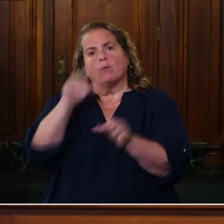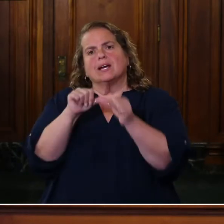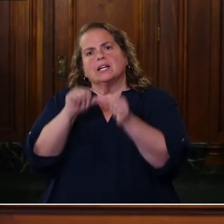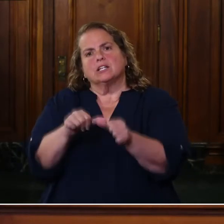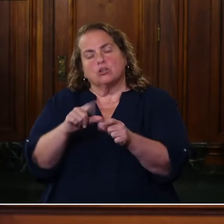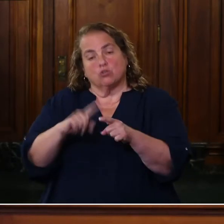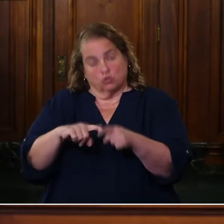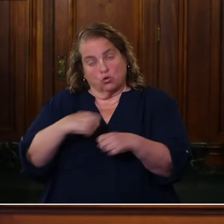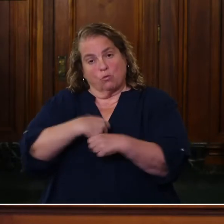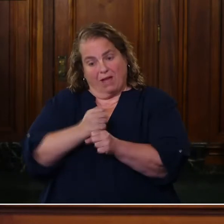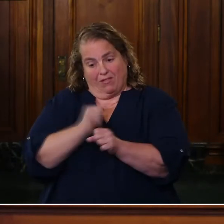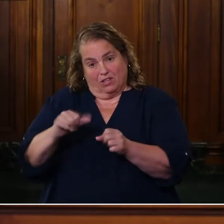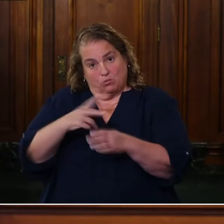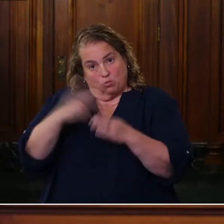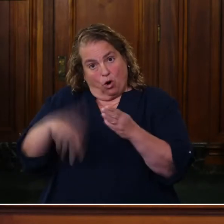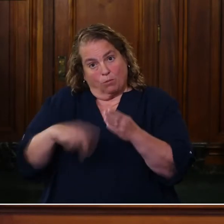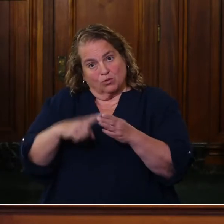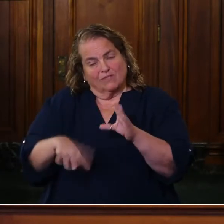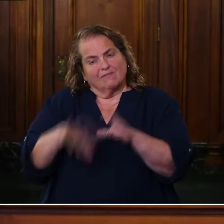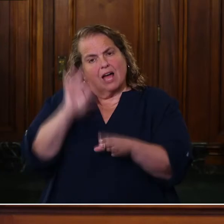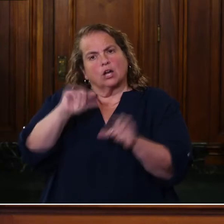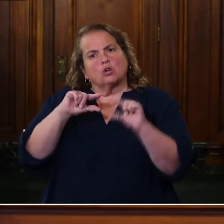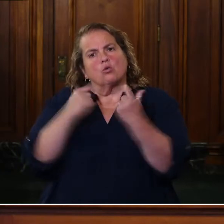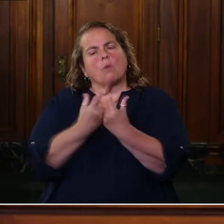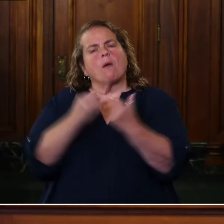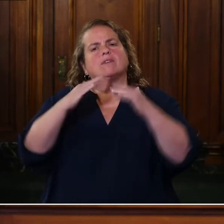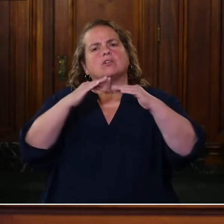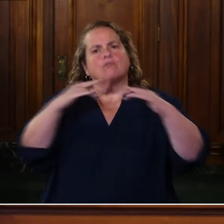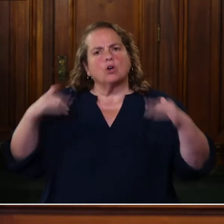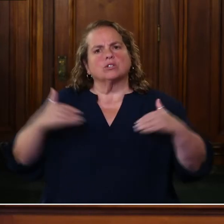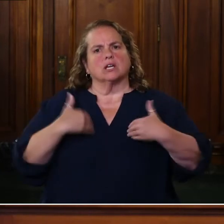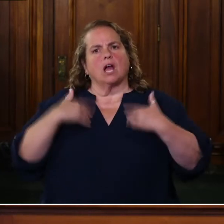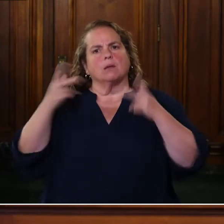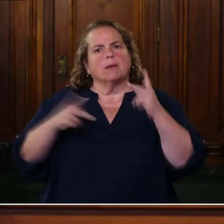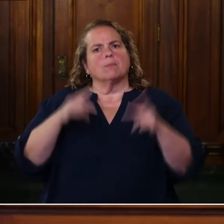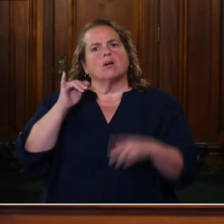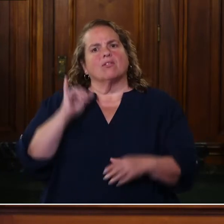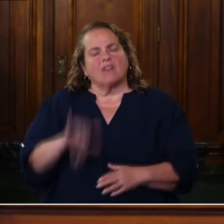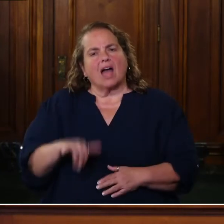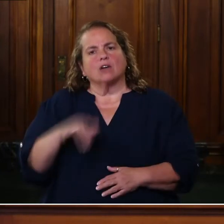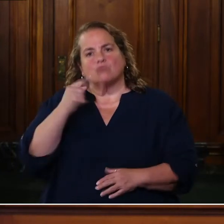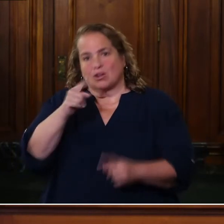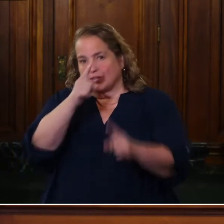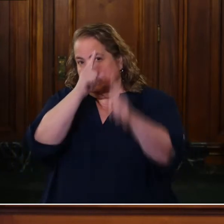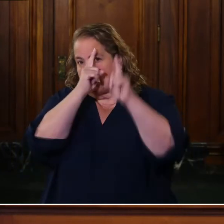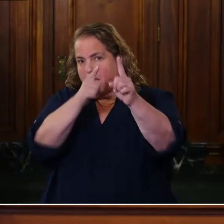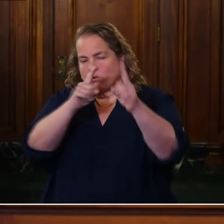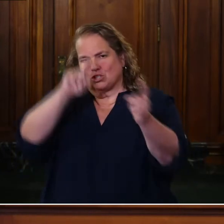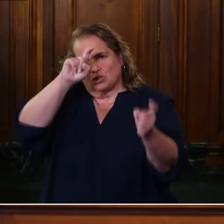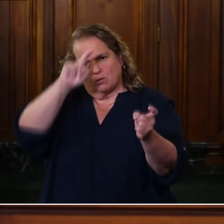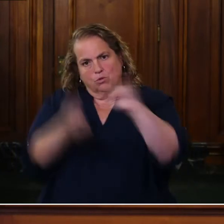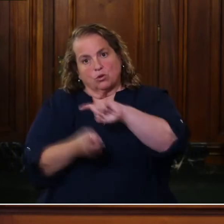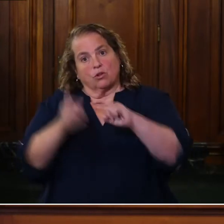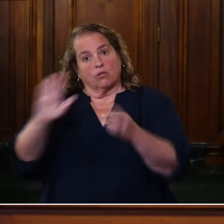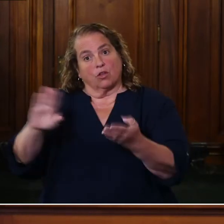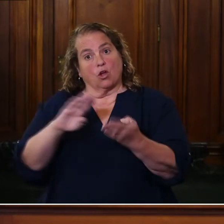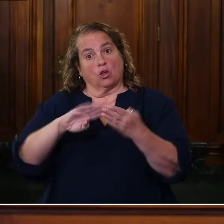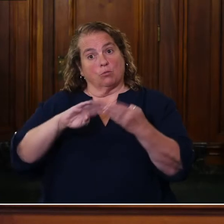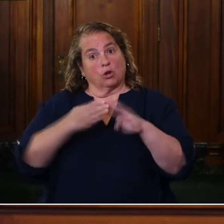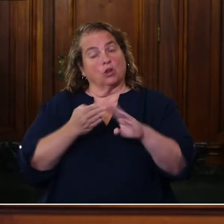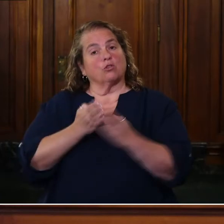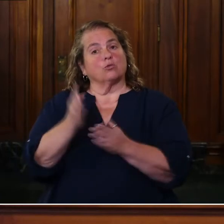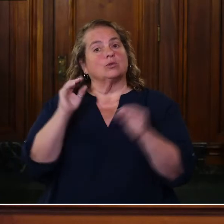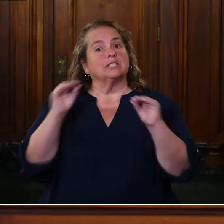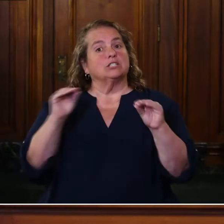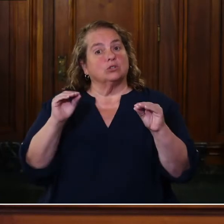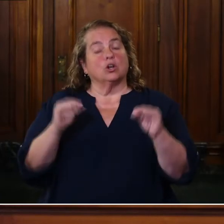these programs to find a group of diverse young people who aspire to transform their community through teaching. The GoTeach